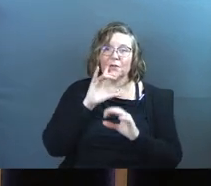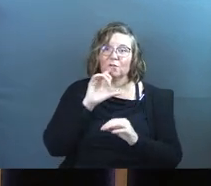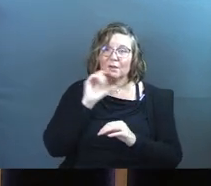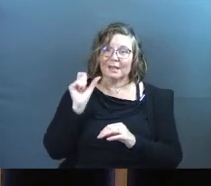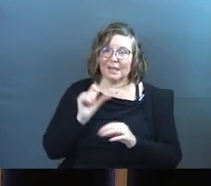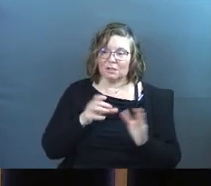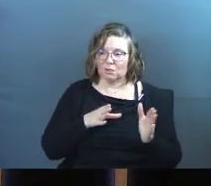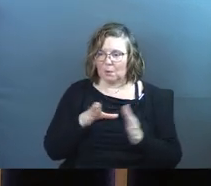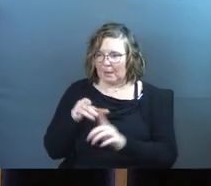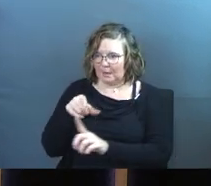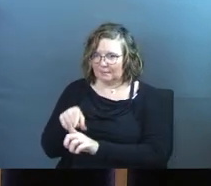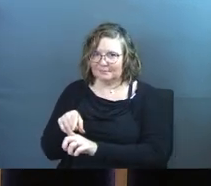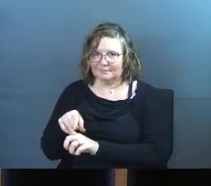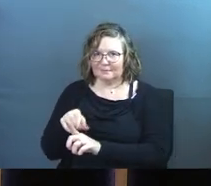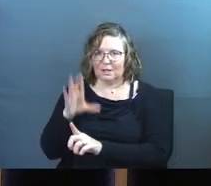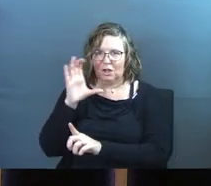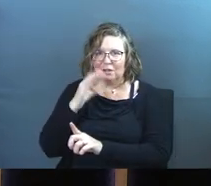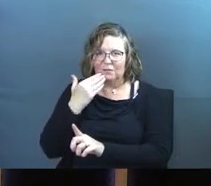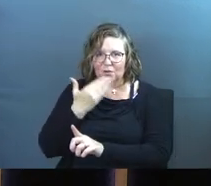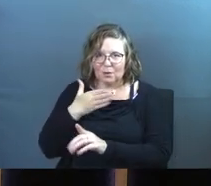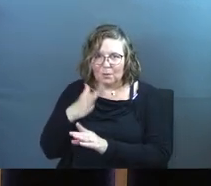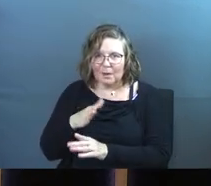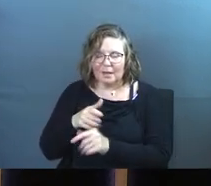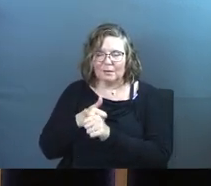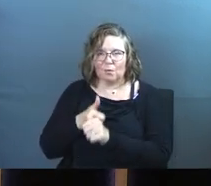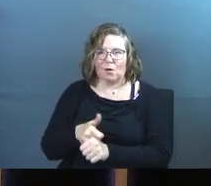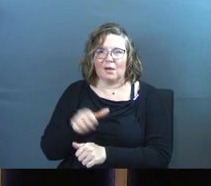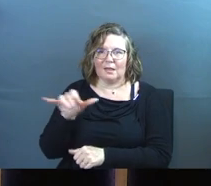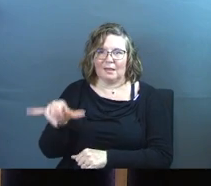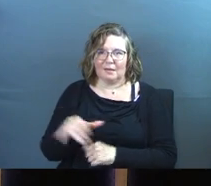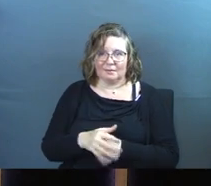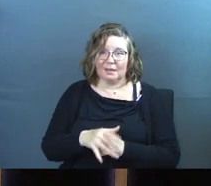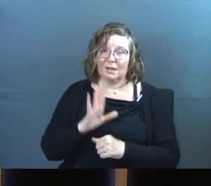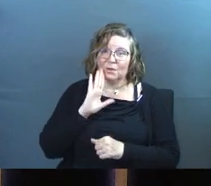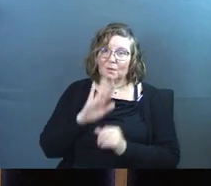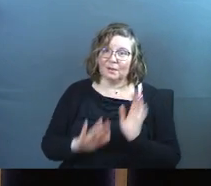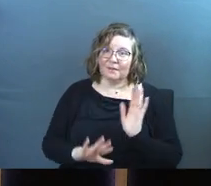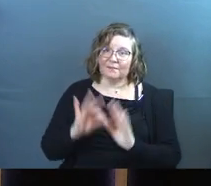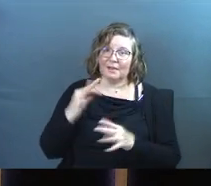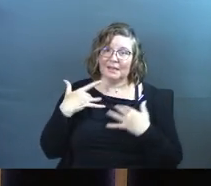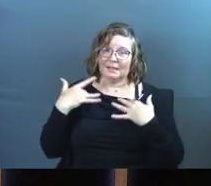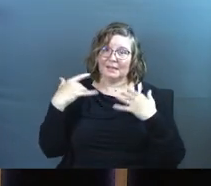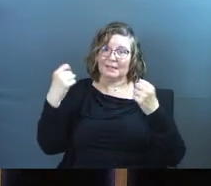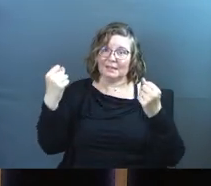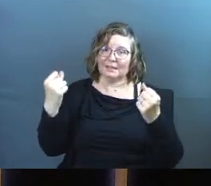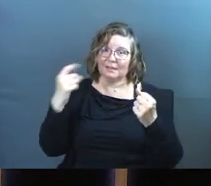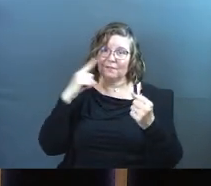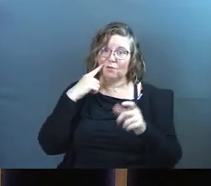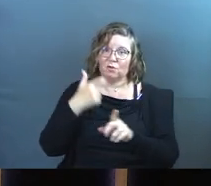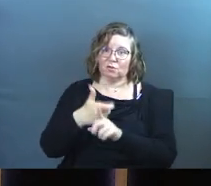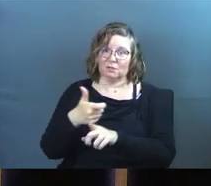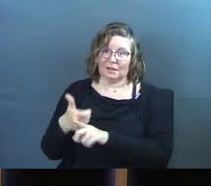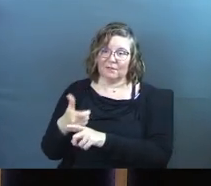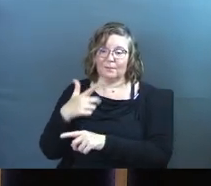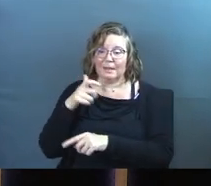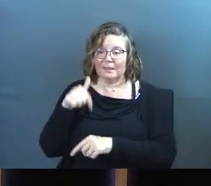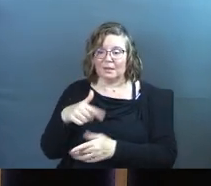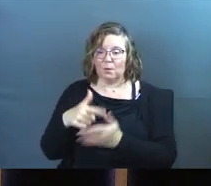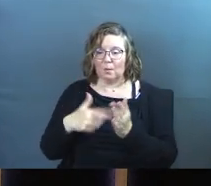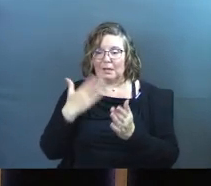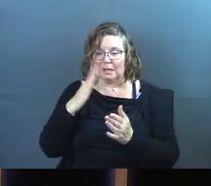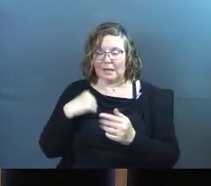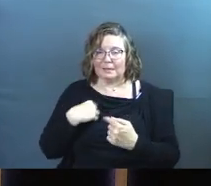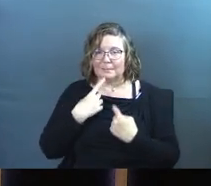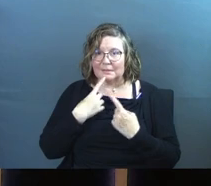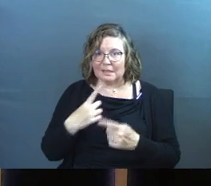ancient ways. Look for the good way and walk in that. And you'll find healing and restoration for yourself. Because this is what